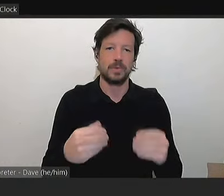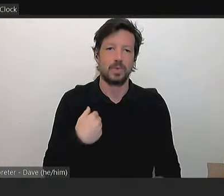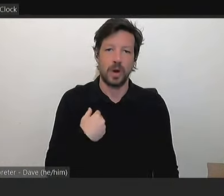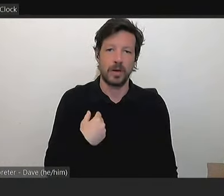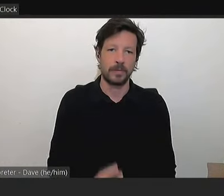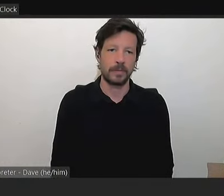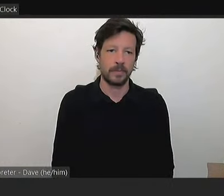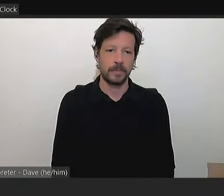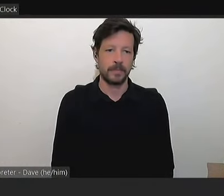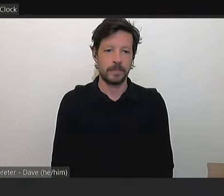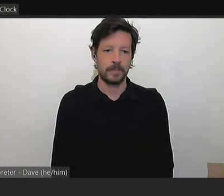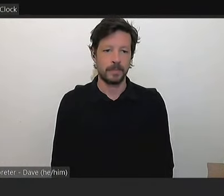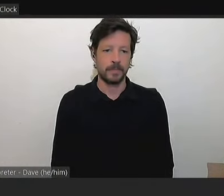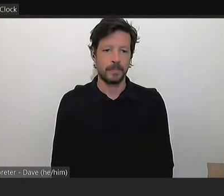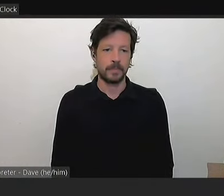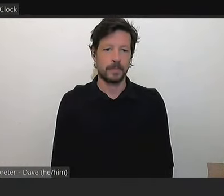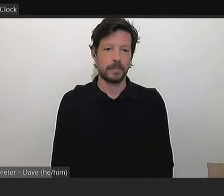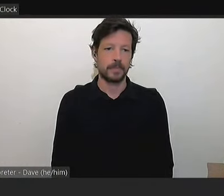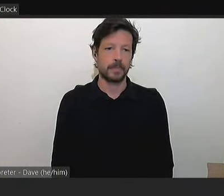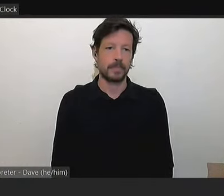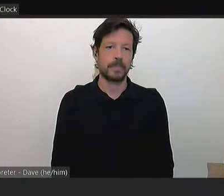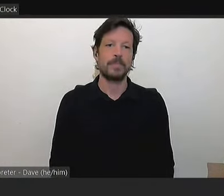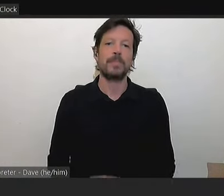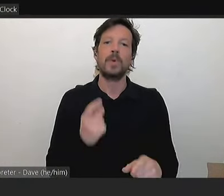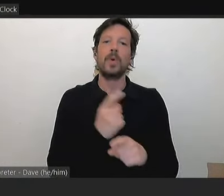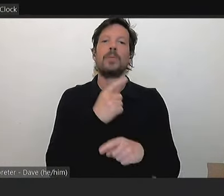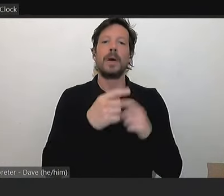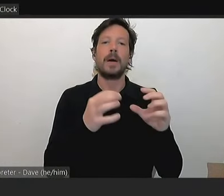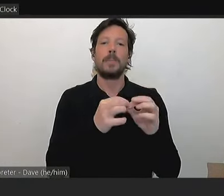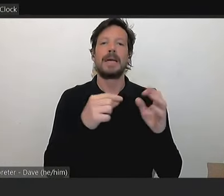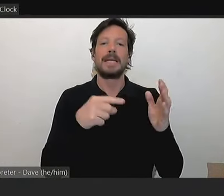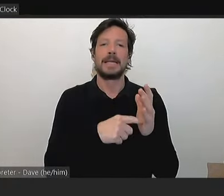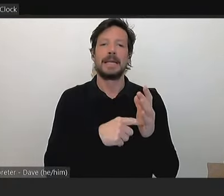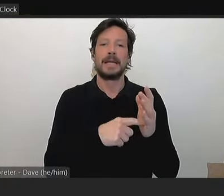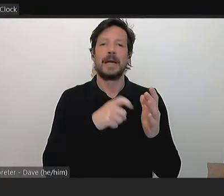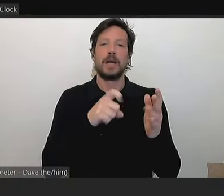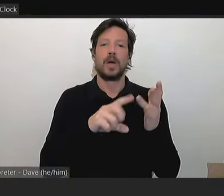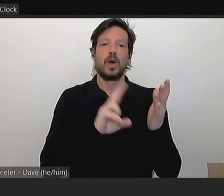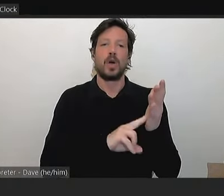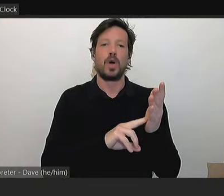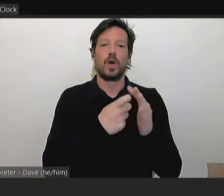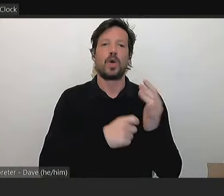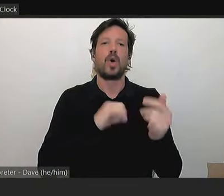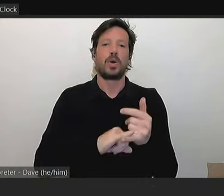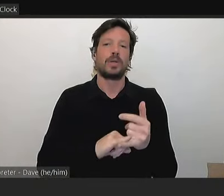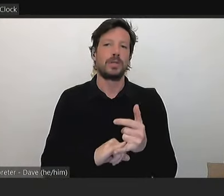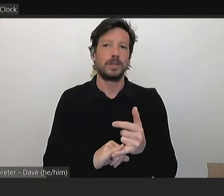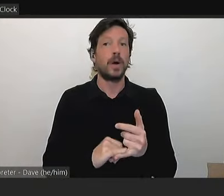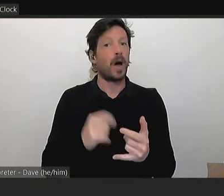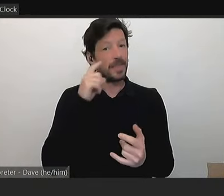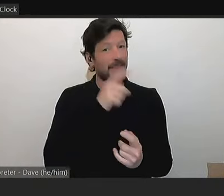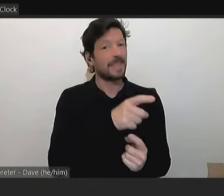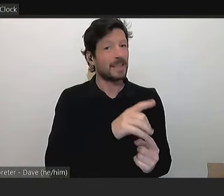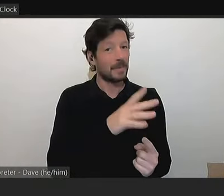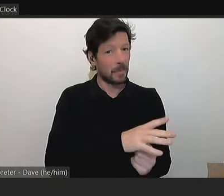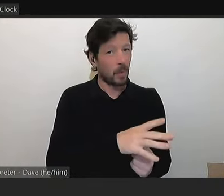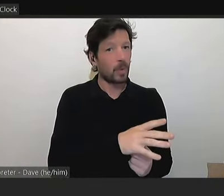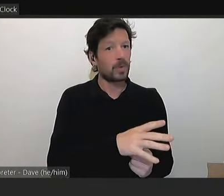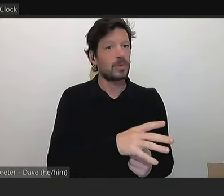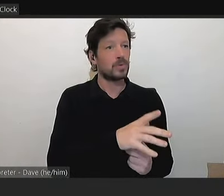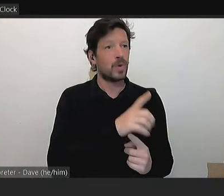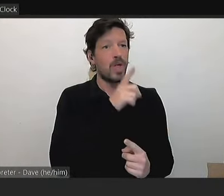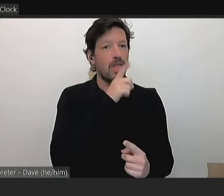In relation to BT Connors, I'll deal with that first. I think it's very important that we have the lighting